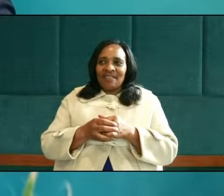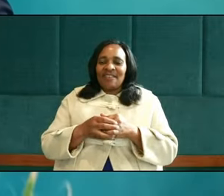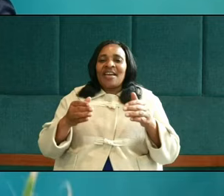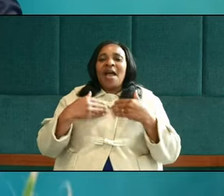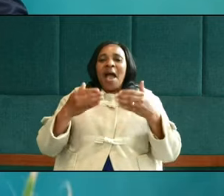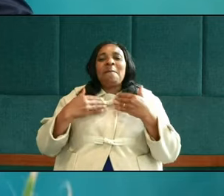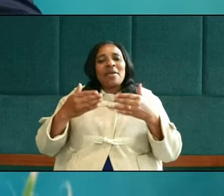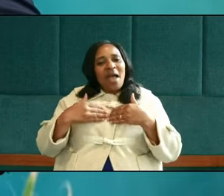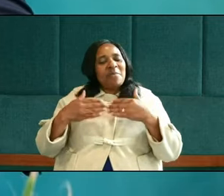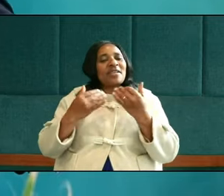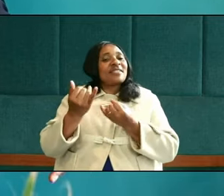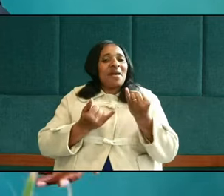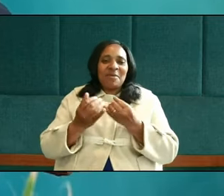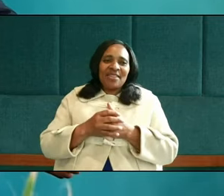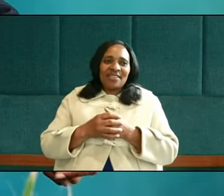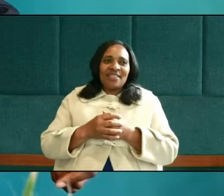Happy, happy Sabbath.